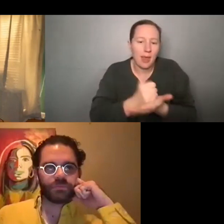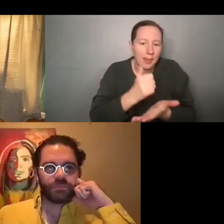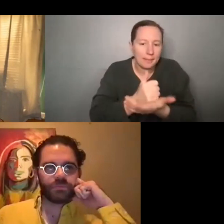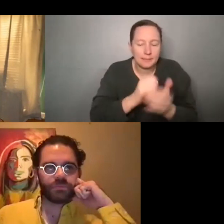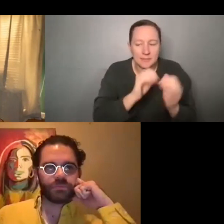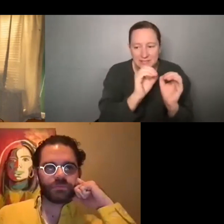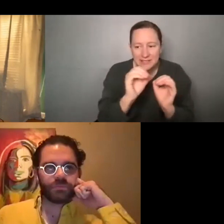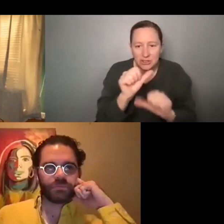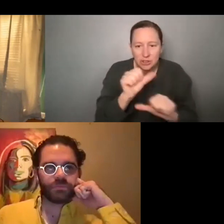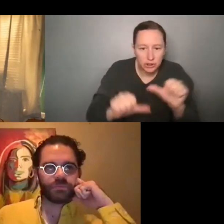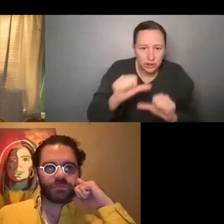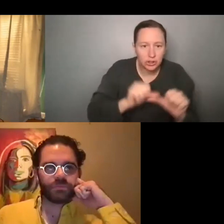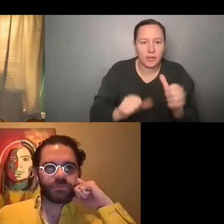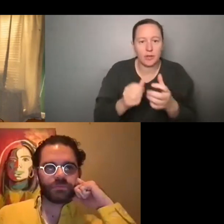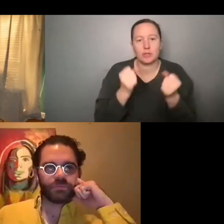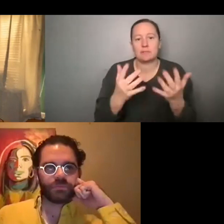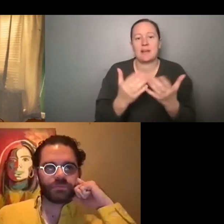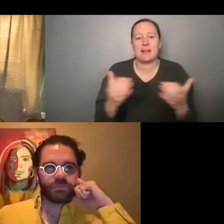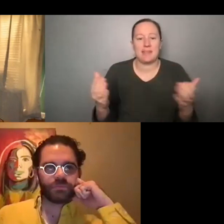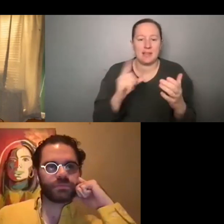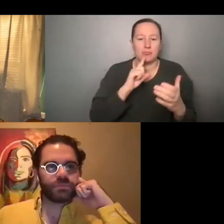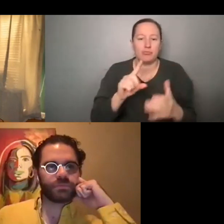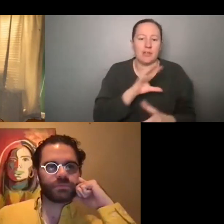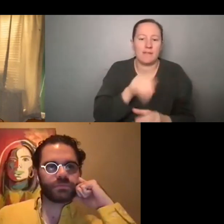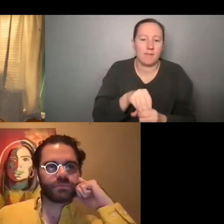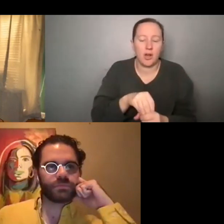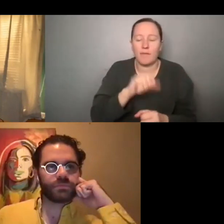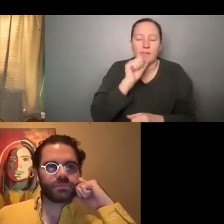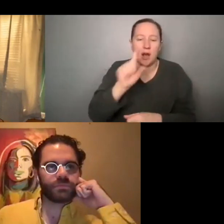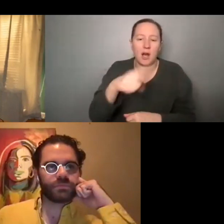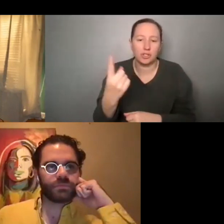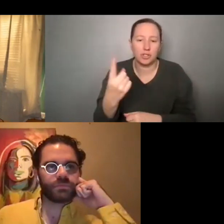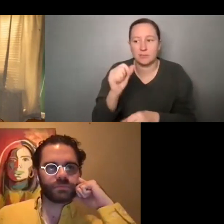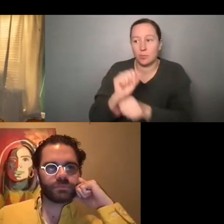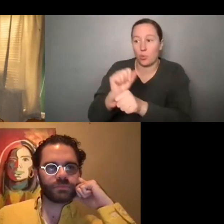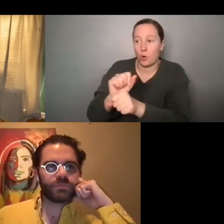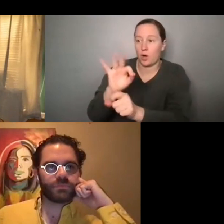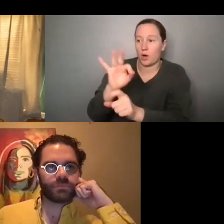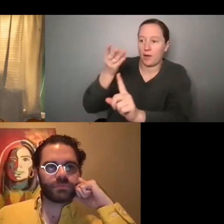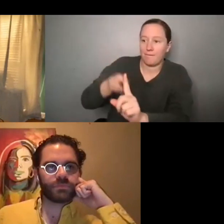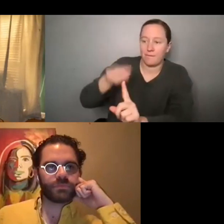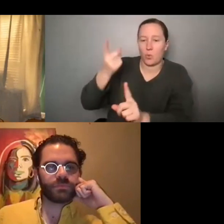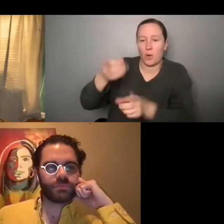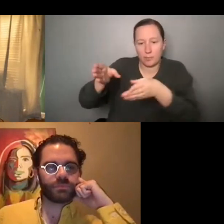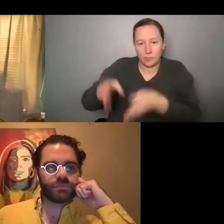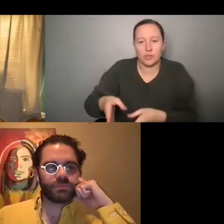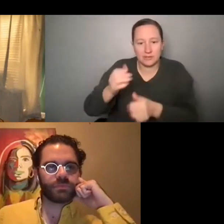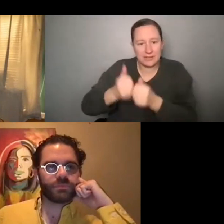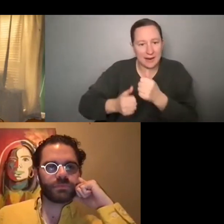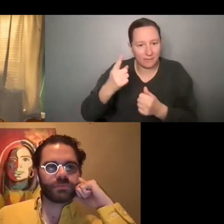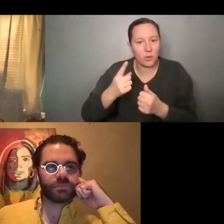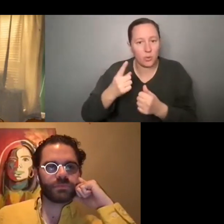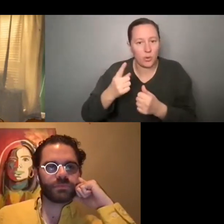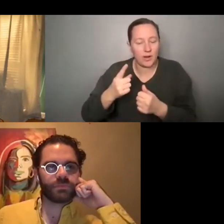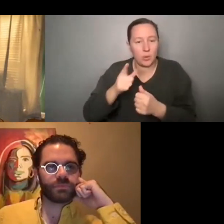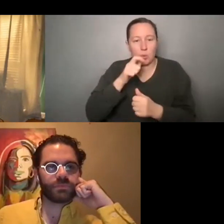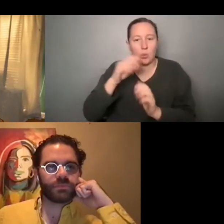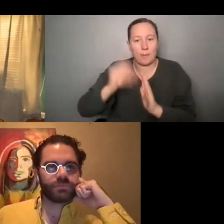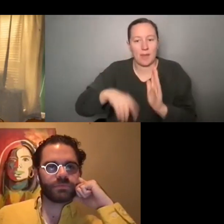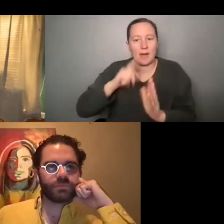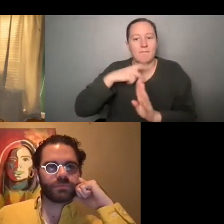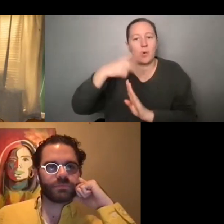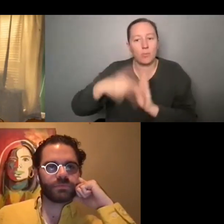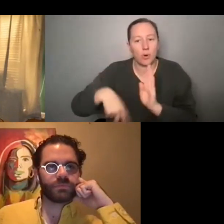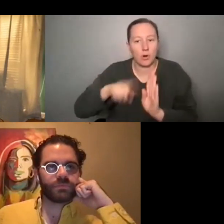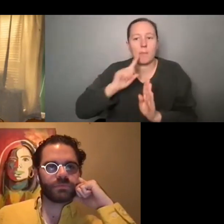lot. Uh, it's a lot of factors that go into it besides just, you know, the work and talent and experience, like everyone, everyone that applies to our programs is